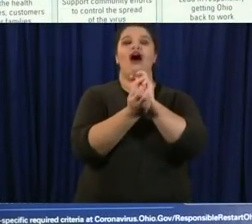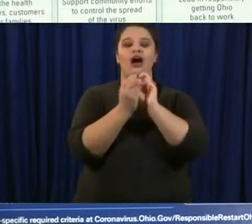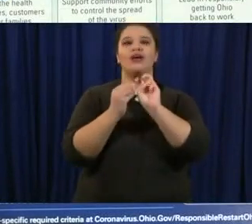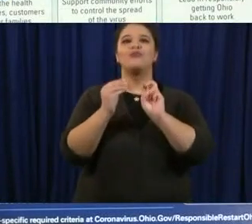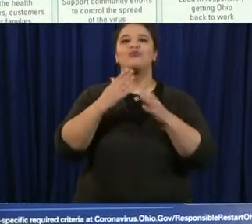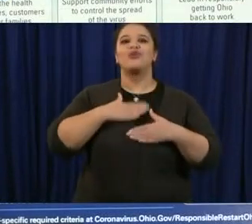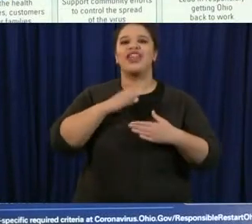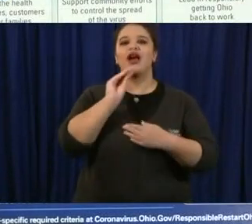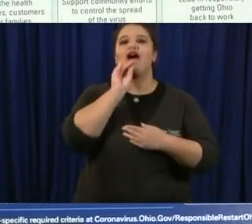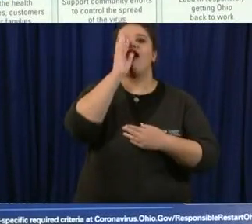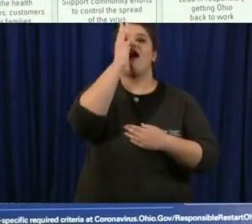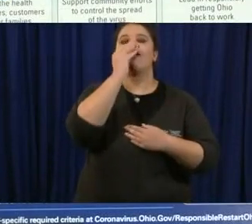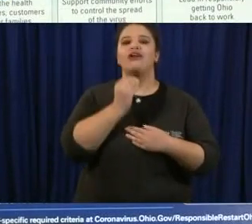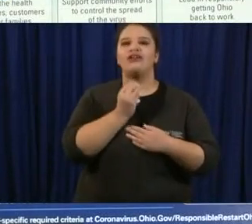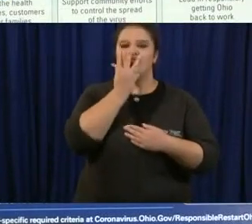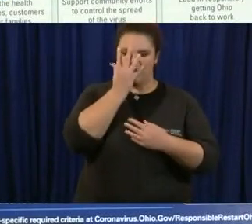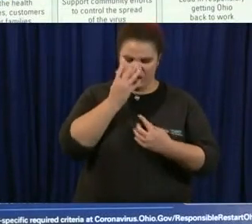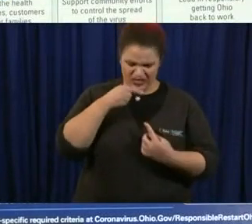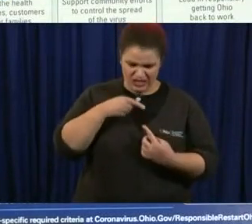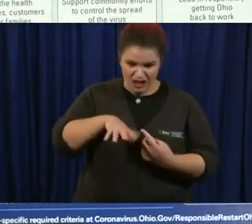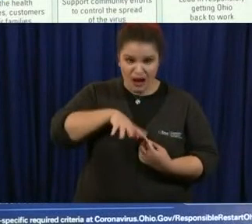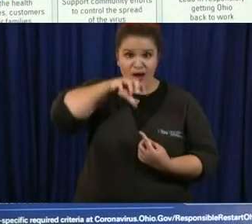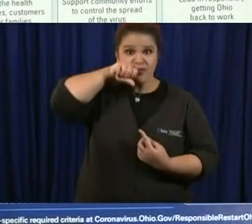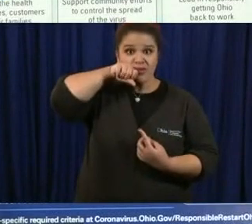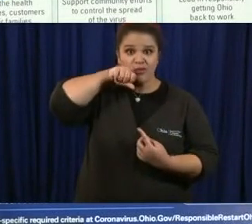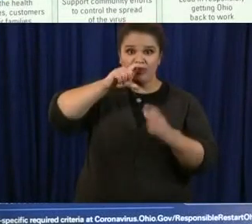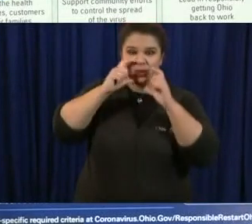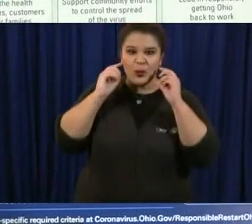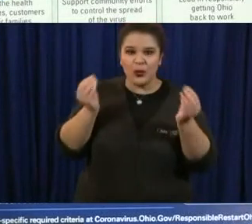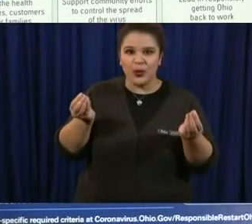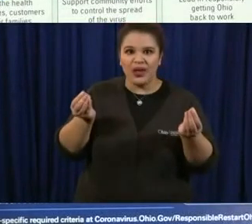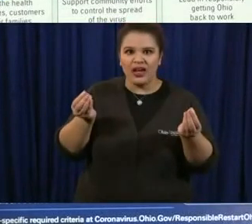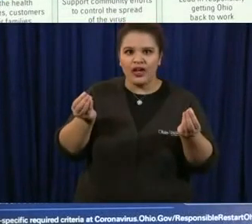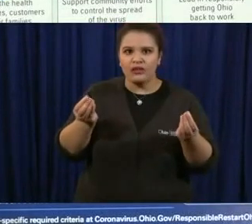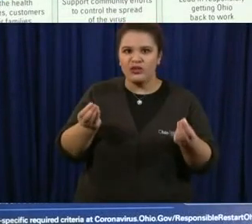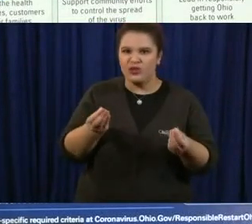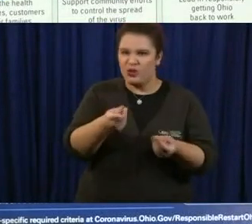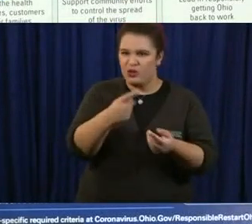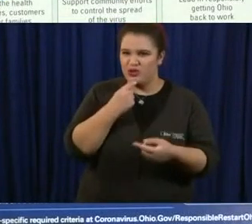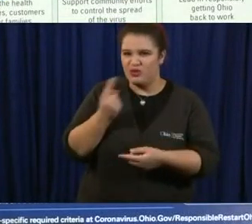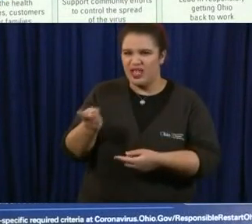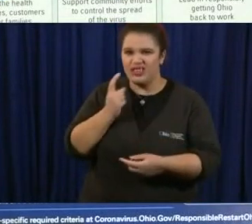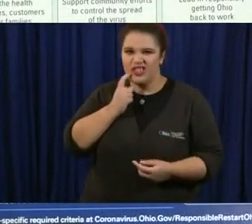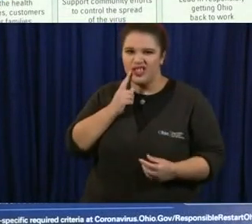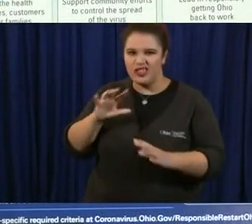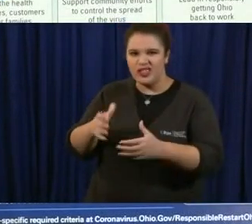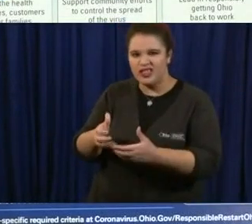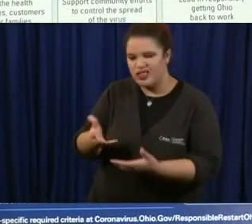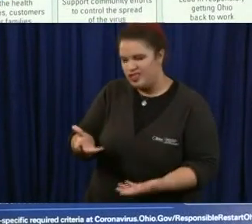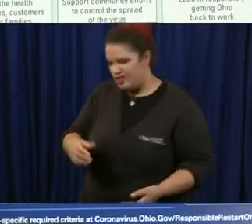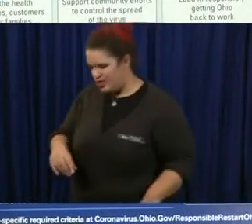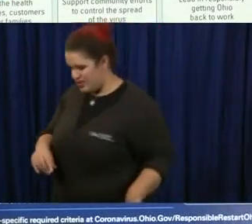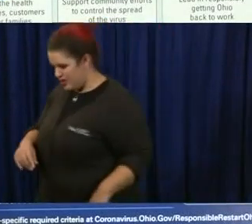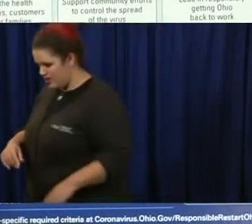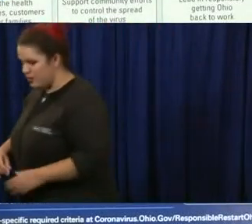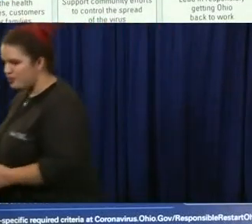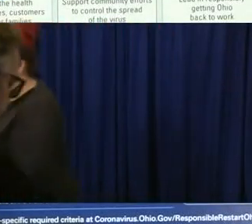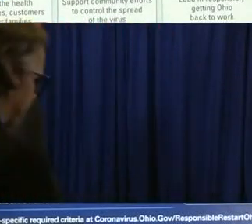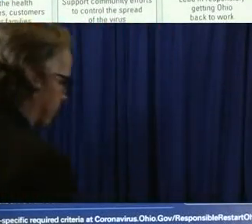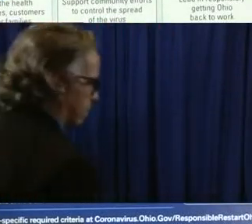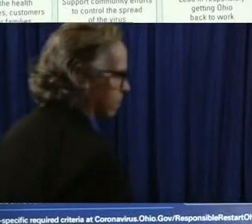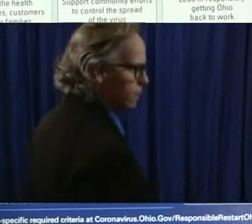We will certainly try to help them with the PPE. um the the choice about going back